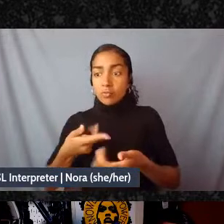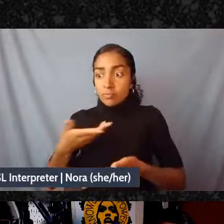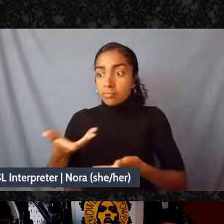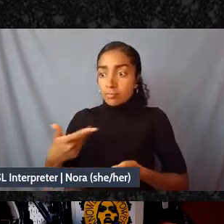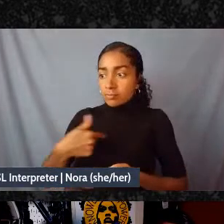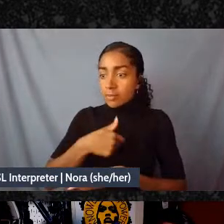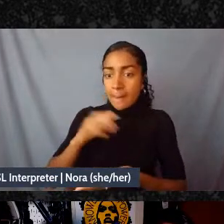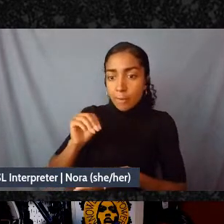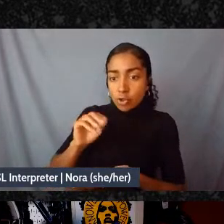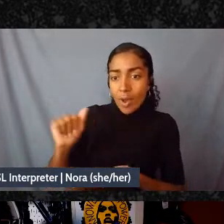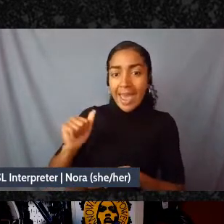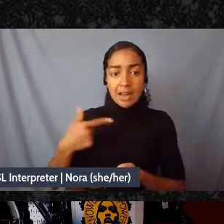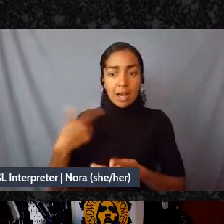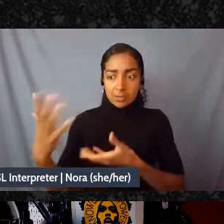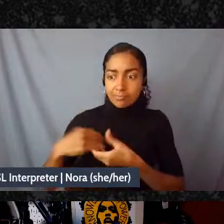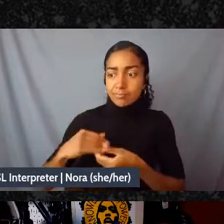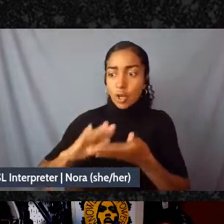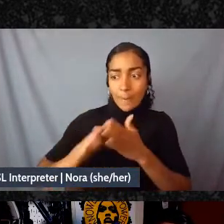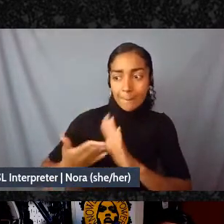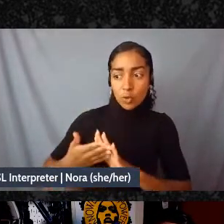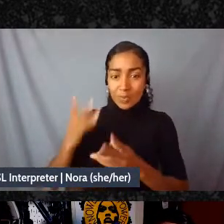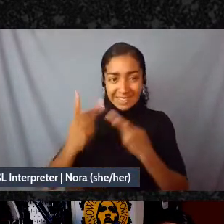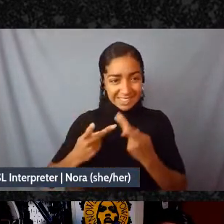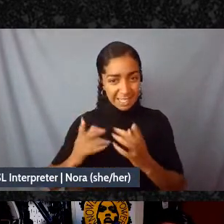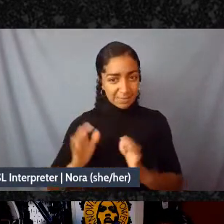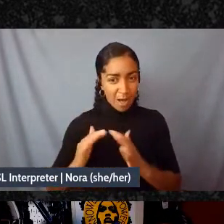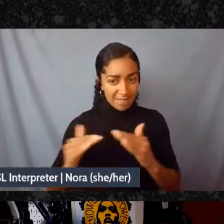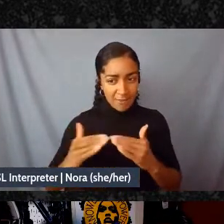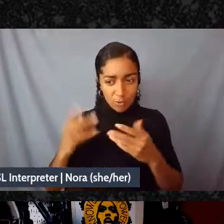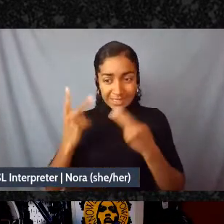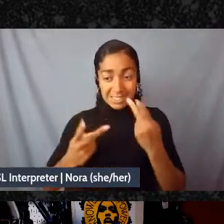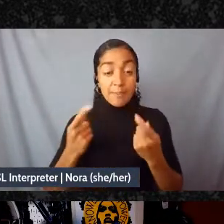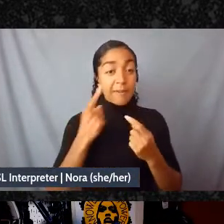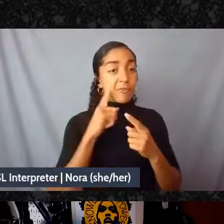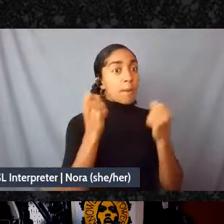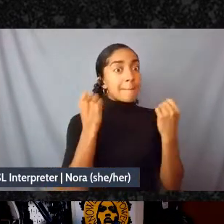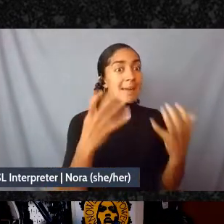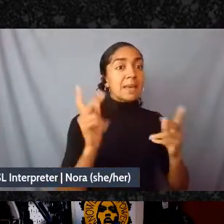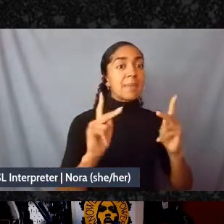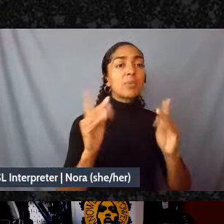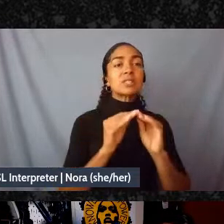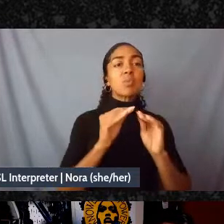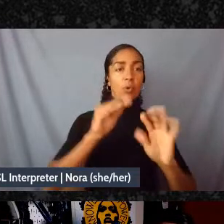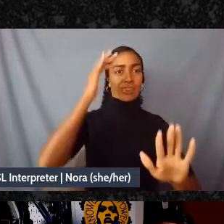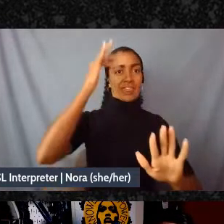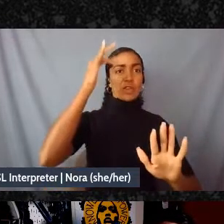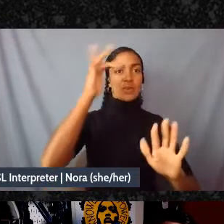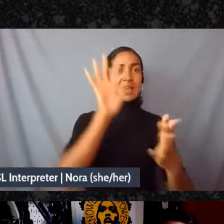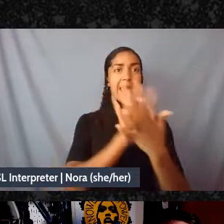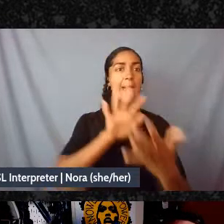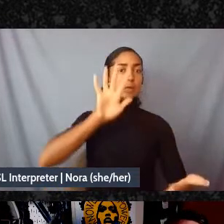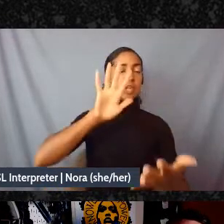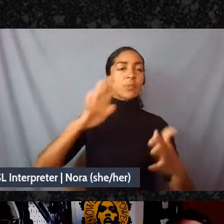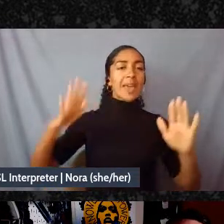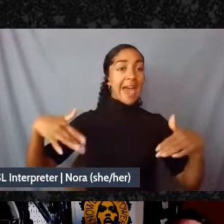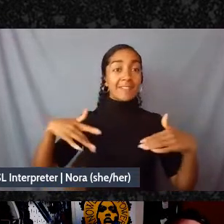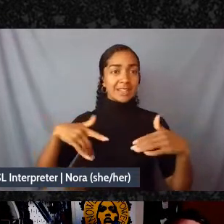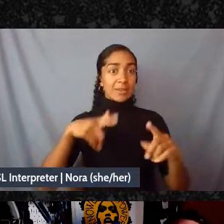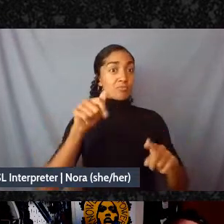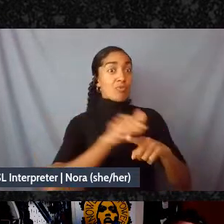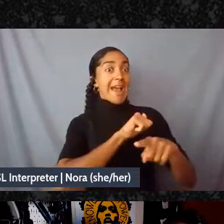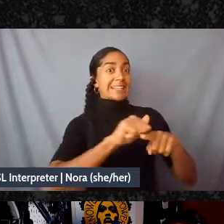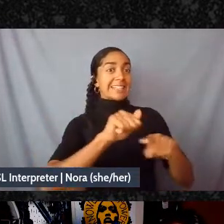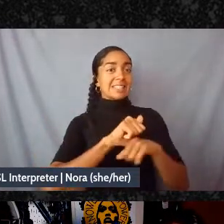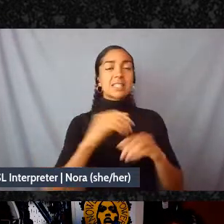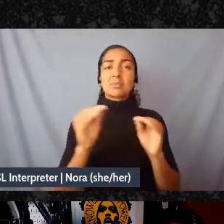to be in community with each other but I think a lot of people it's still theoretical and we're not in the practice realm yet and we're still in the realm of like oh